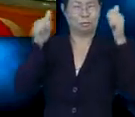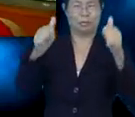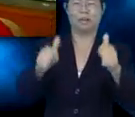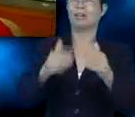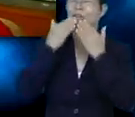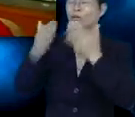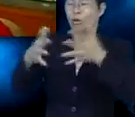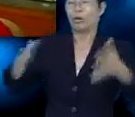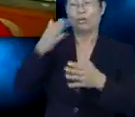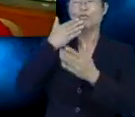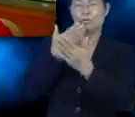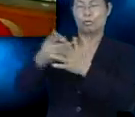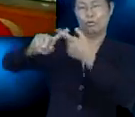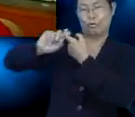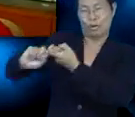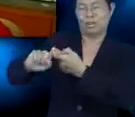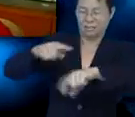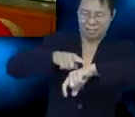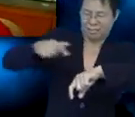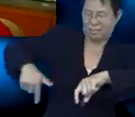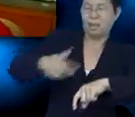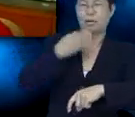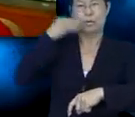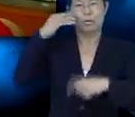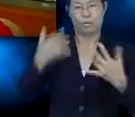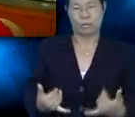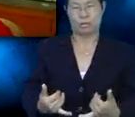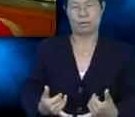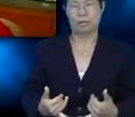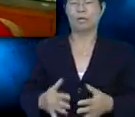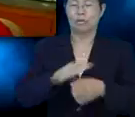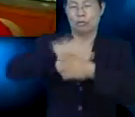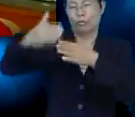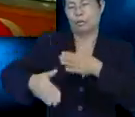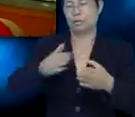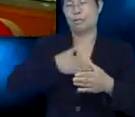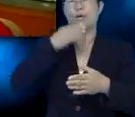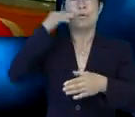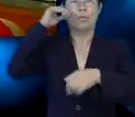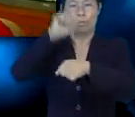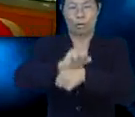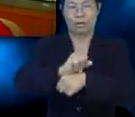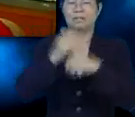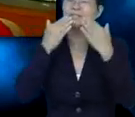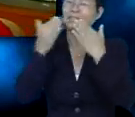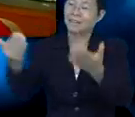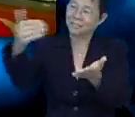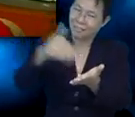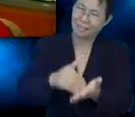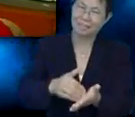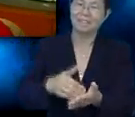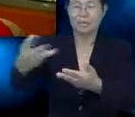much, Faisal, and you're a good friend. And it's getting late. I have to go home now and complete the homework.